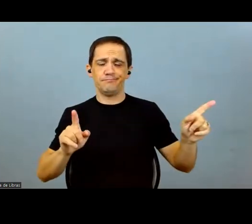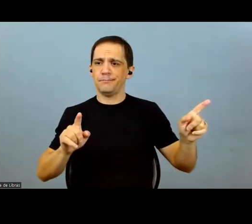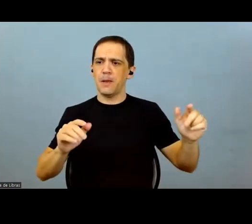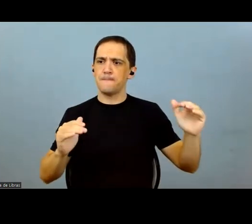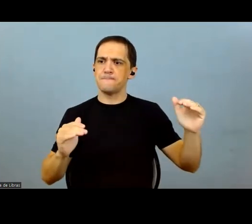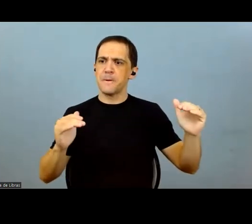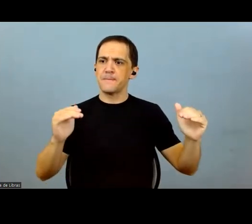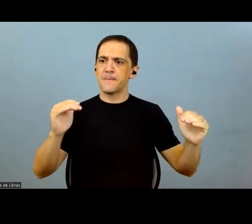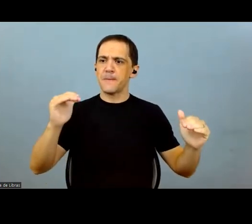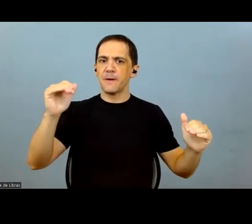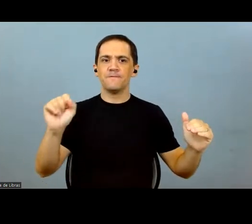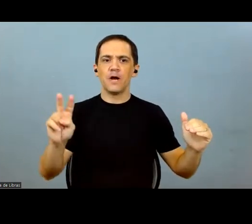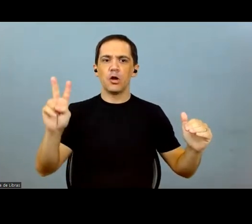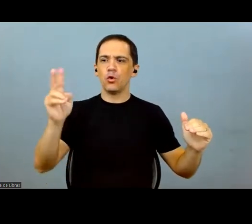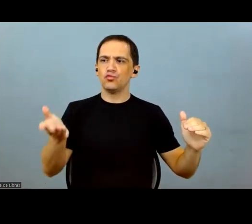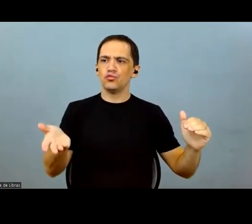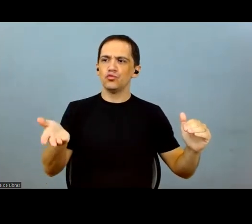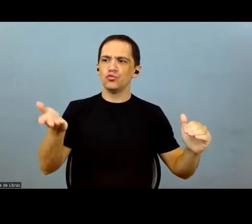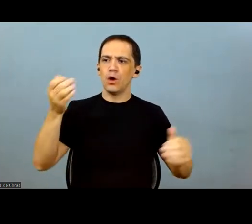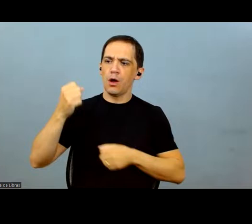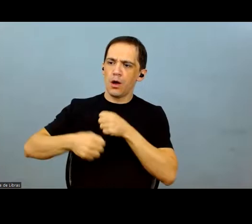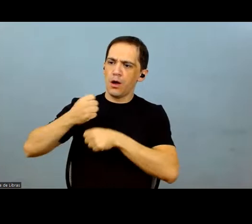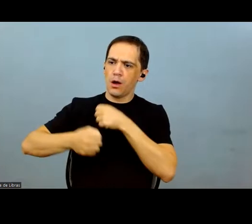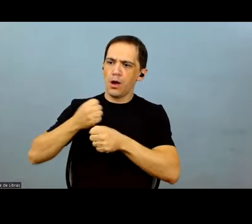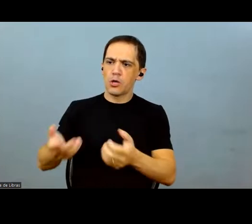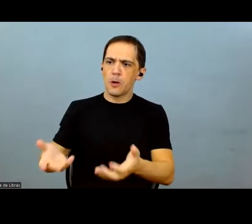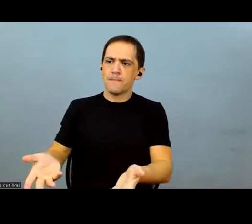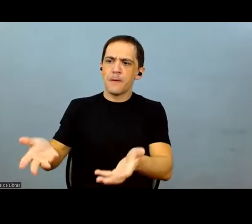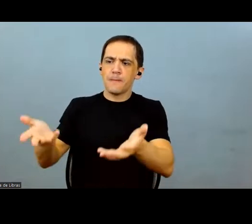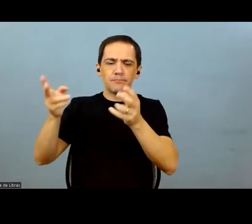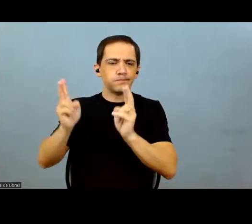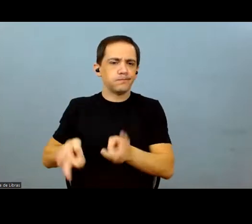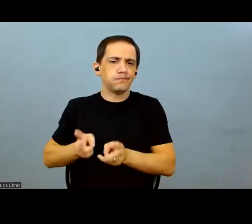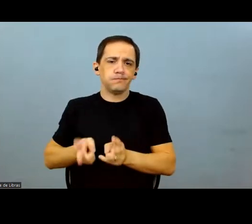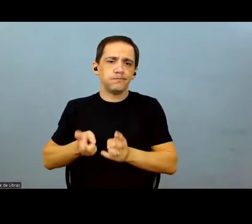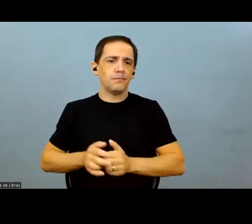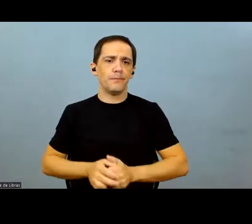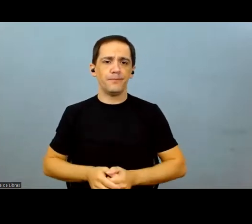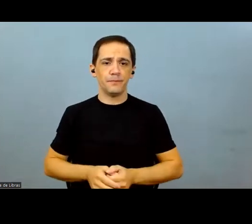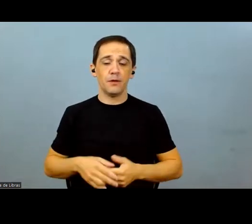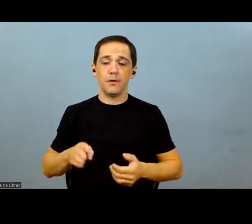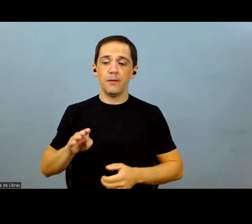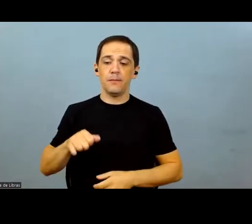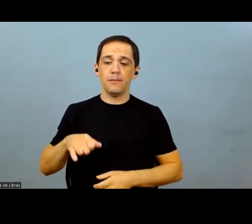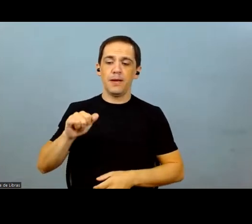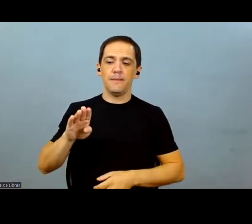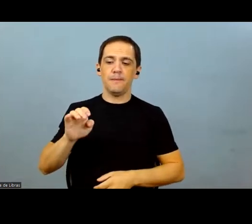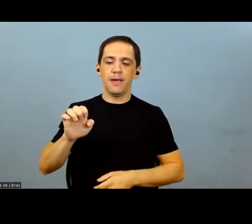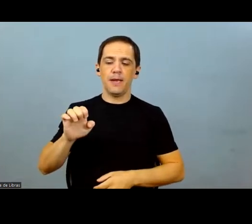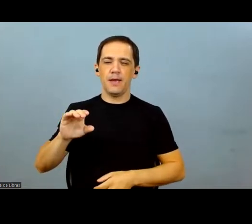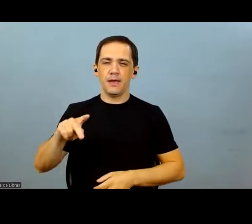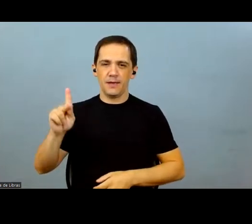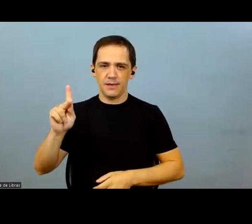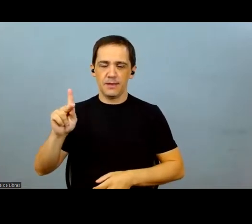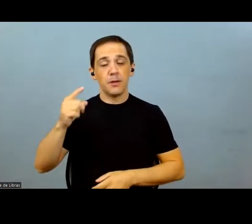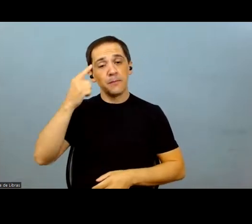you know, everything becomes rusty and depreciates, but this is not our case. Our asset base